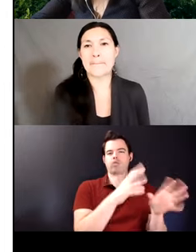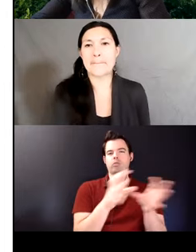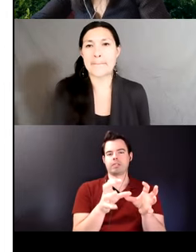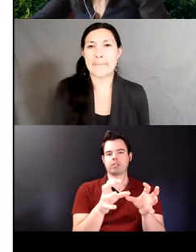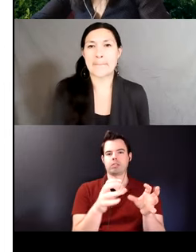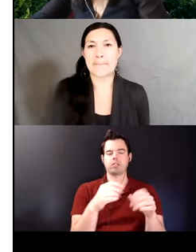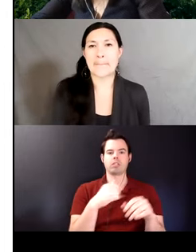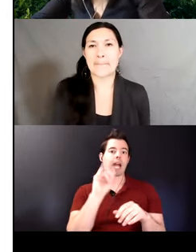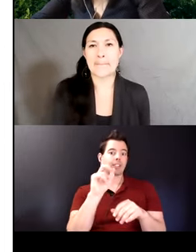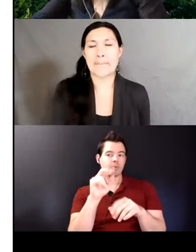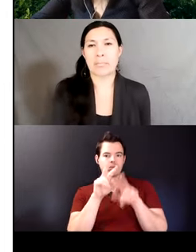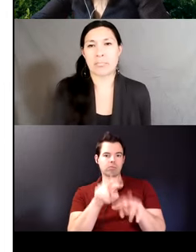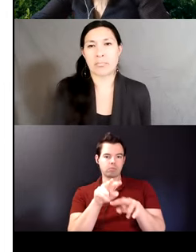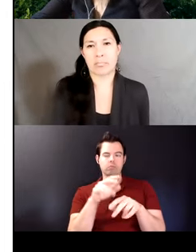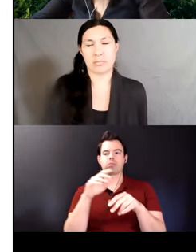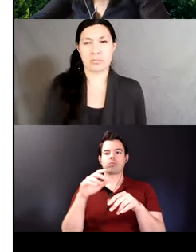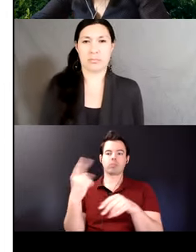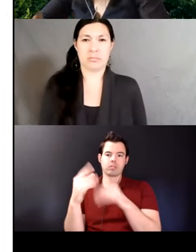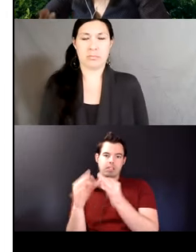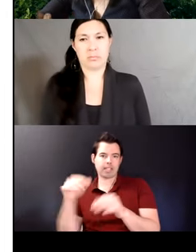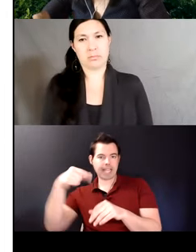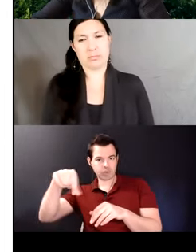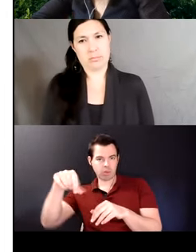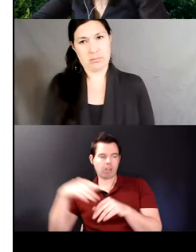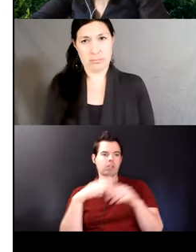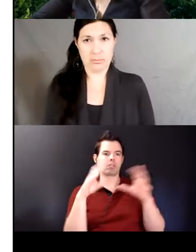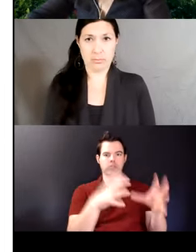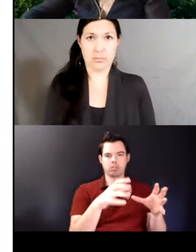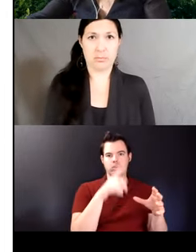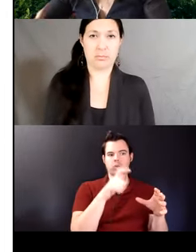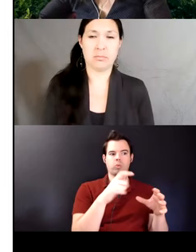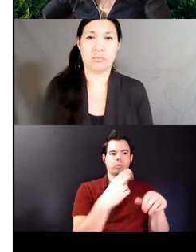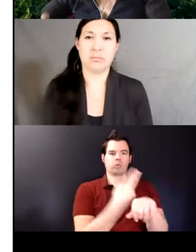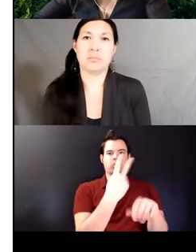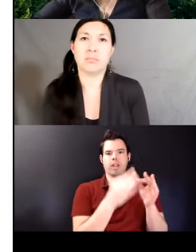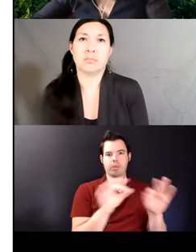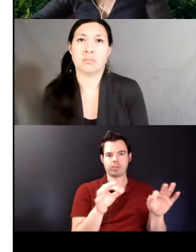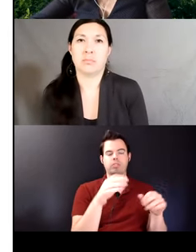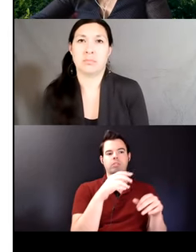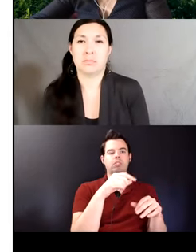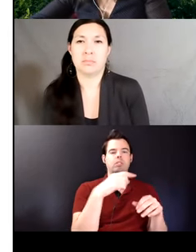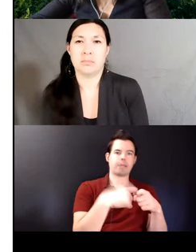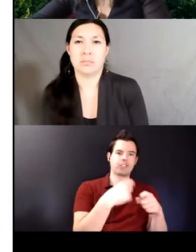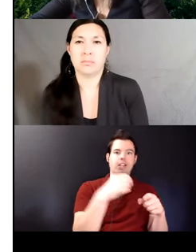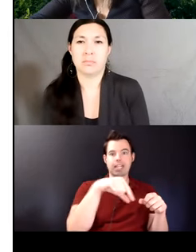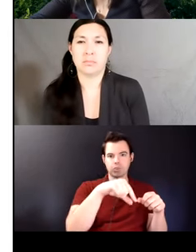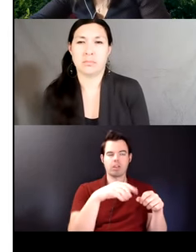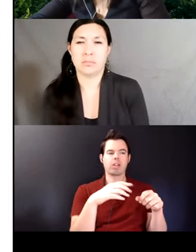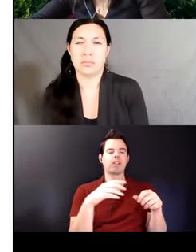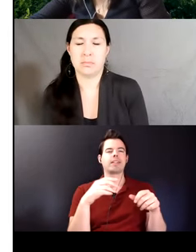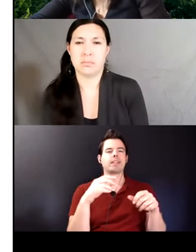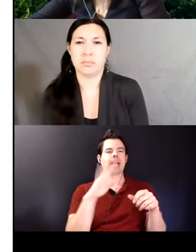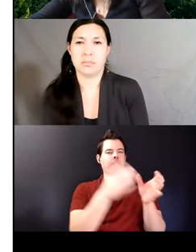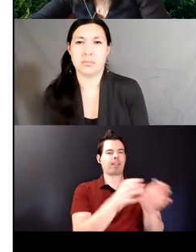monolinguals and bilinguals I will show the reasons for this classification later on the first group of